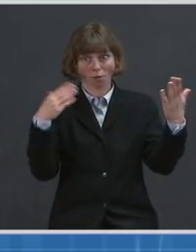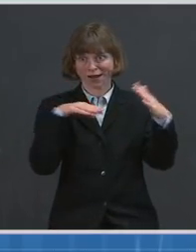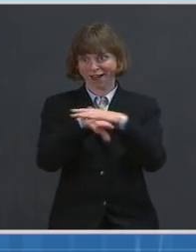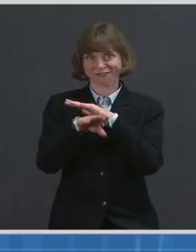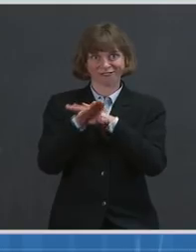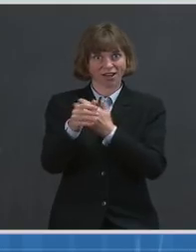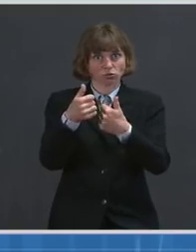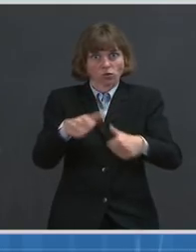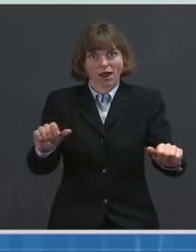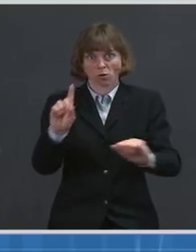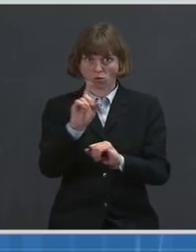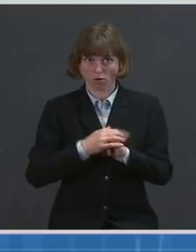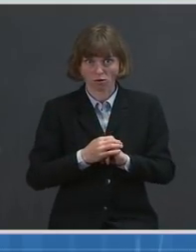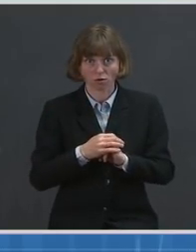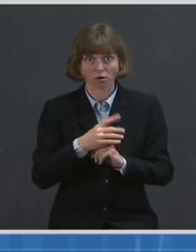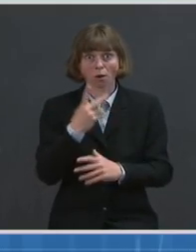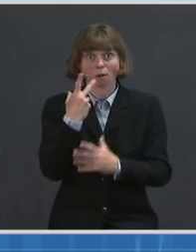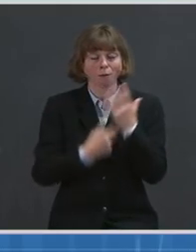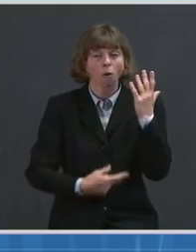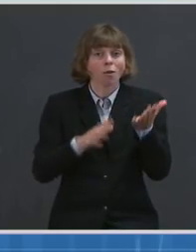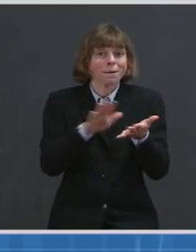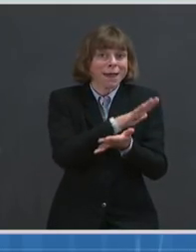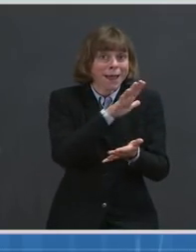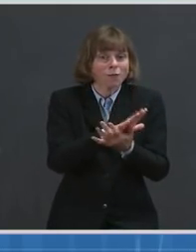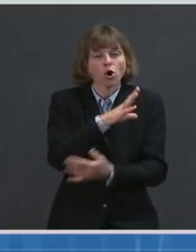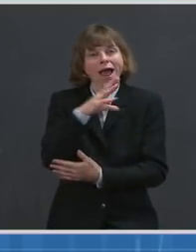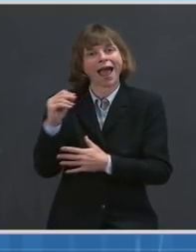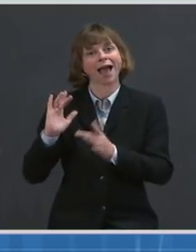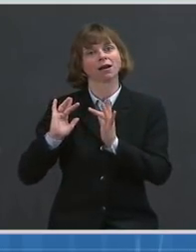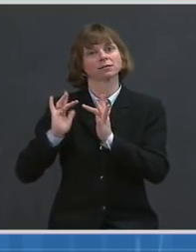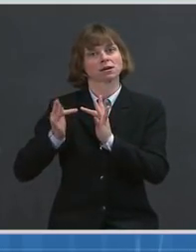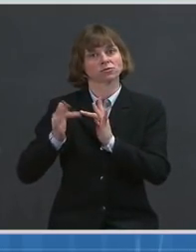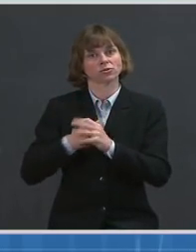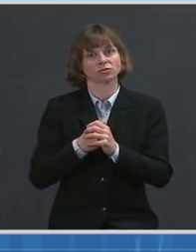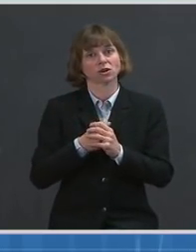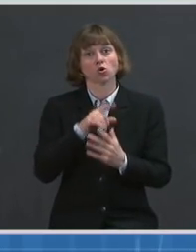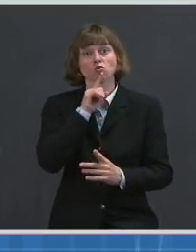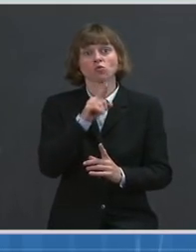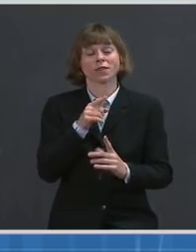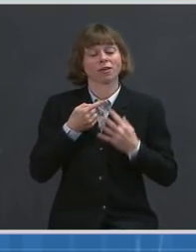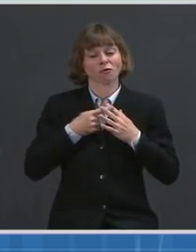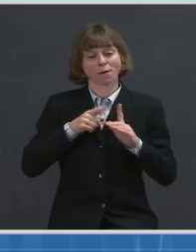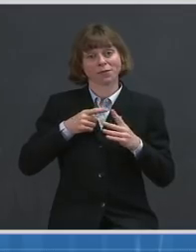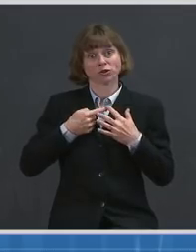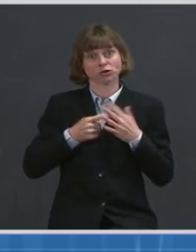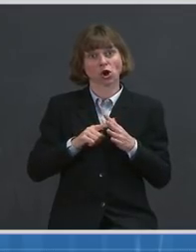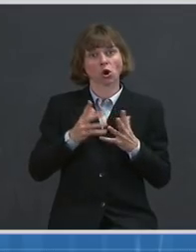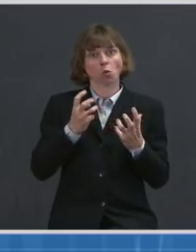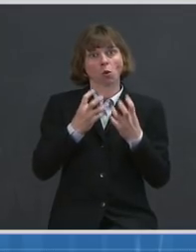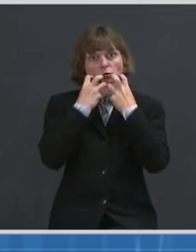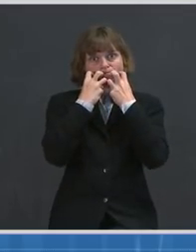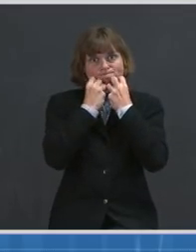people, both digitally and on paper, and designed from the start to protect people's privacy.